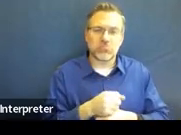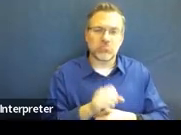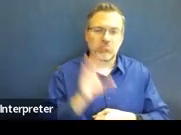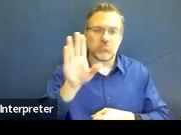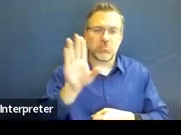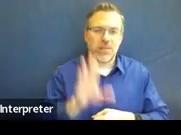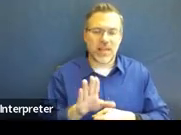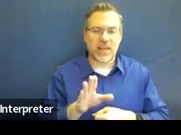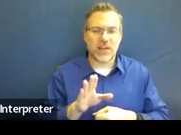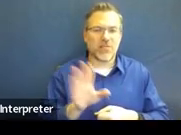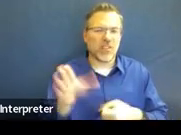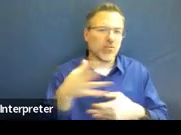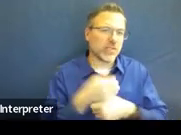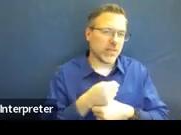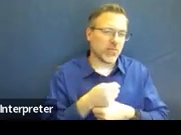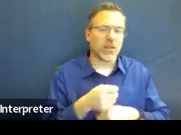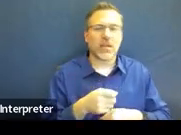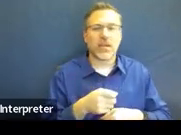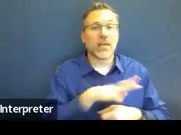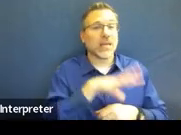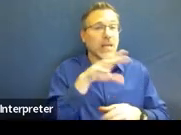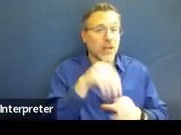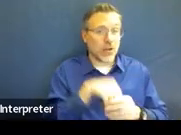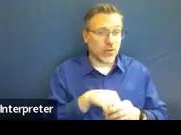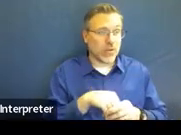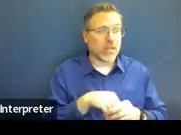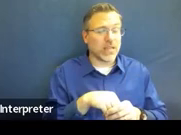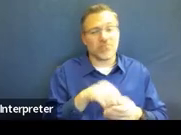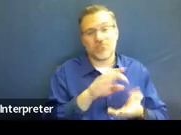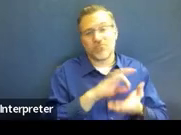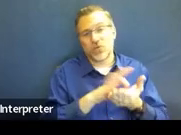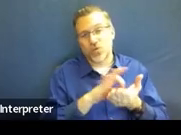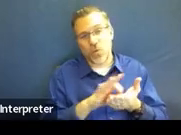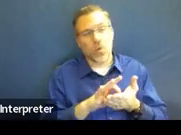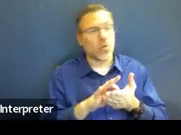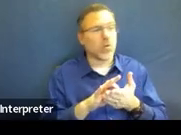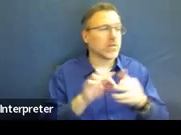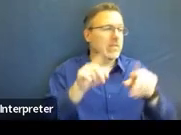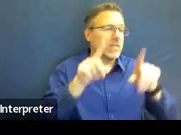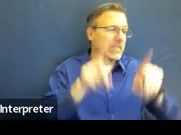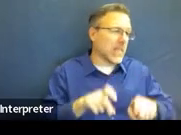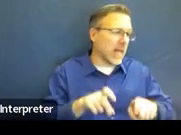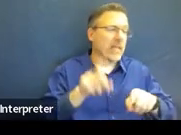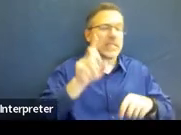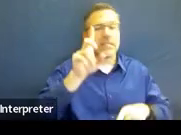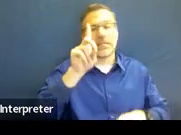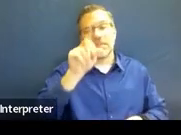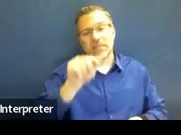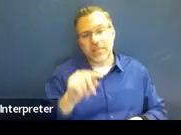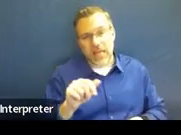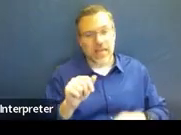with the team, including any data that they may have given around the student's progress.